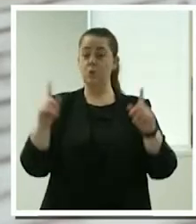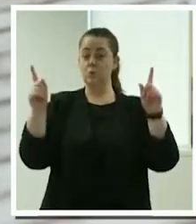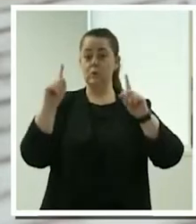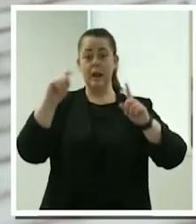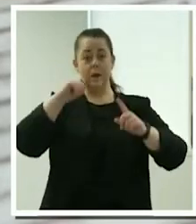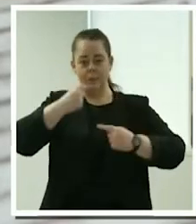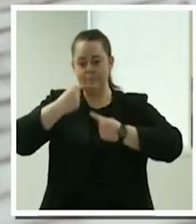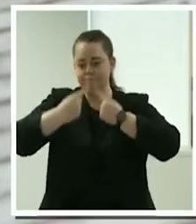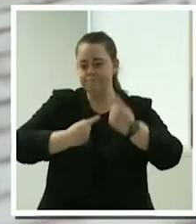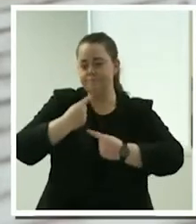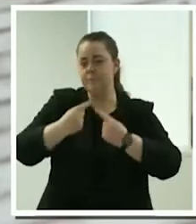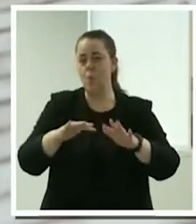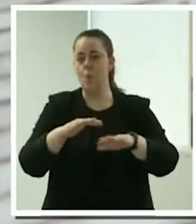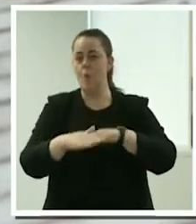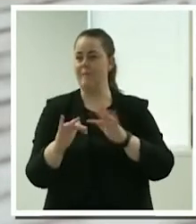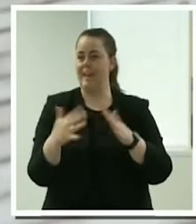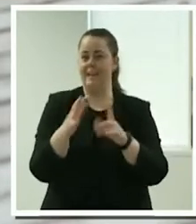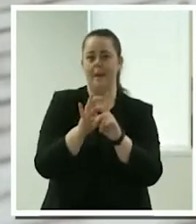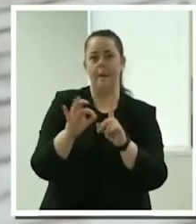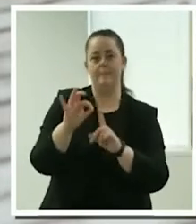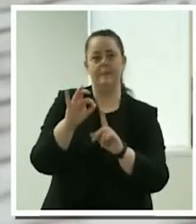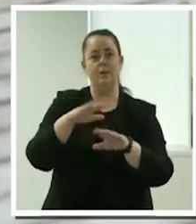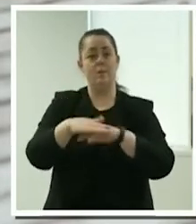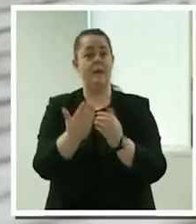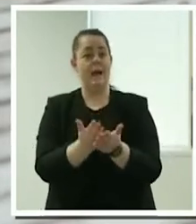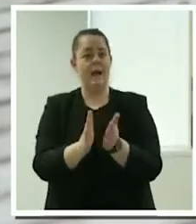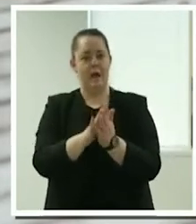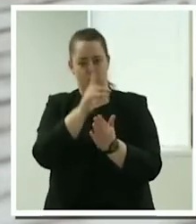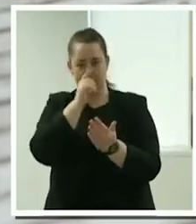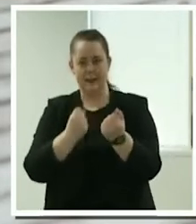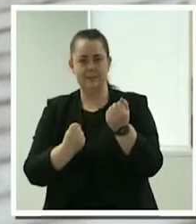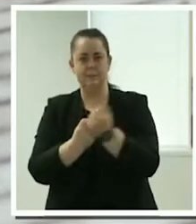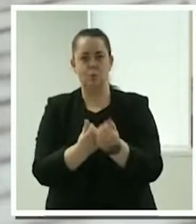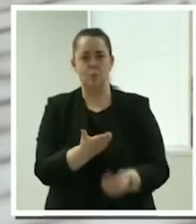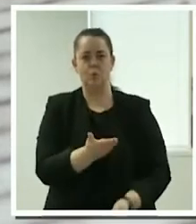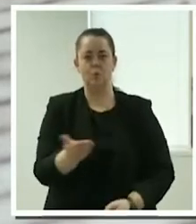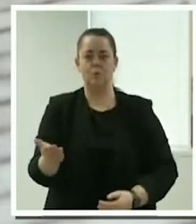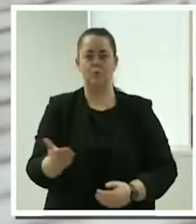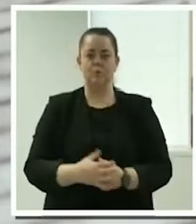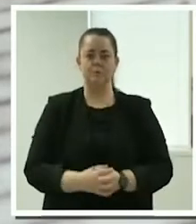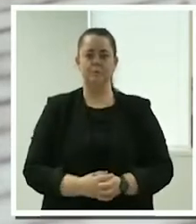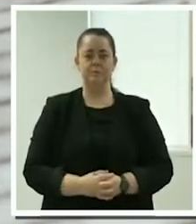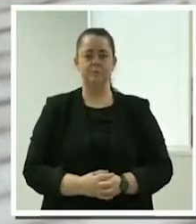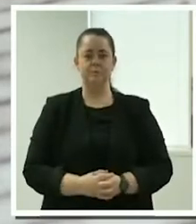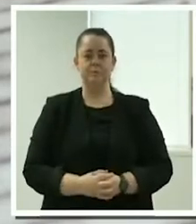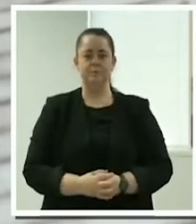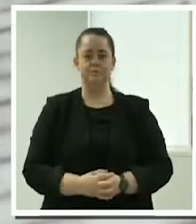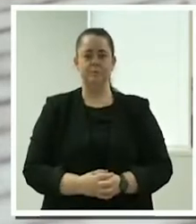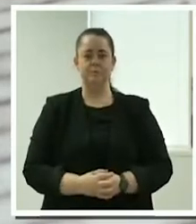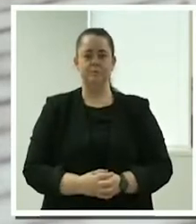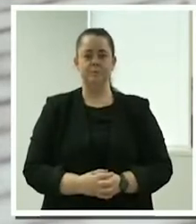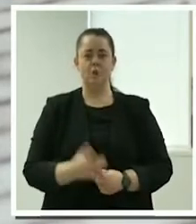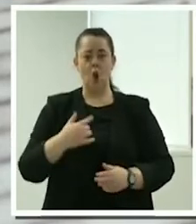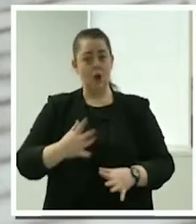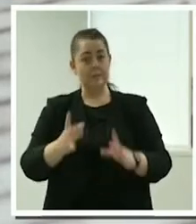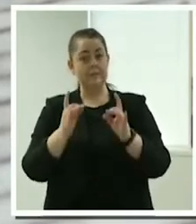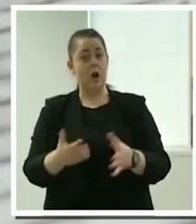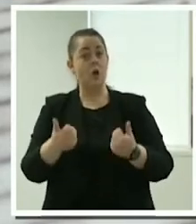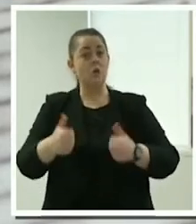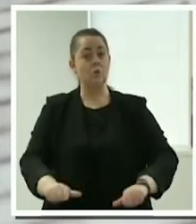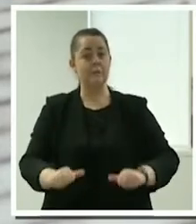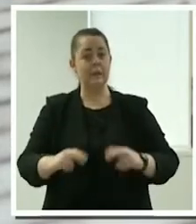as small businesses on the platform. My own journey towards Mabel and aged care started with my ageing parents. Back in